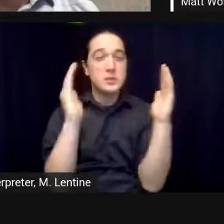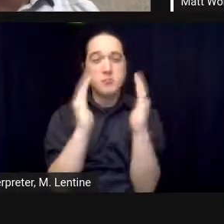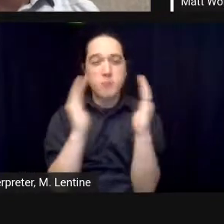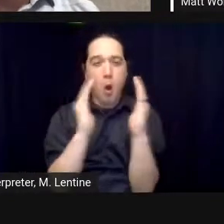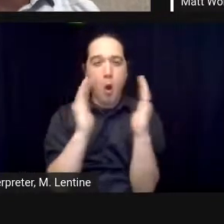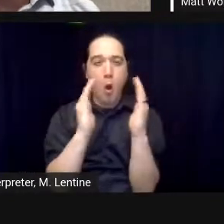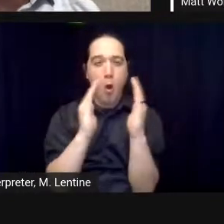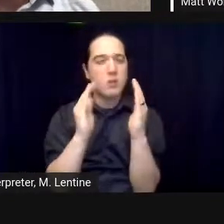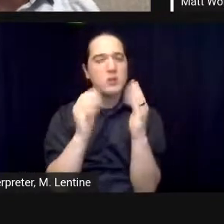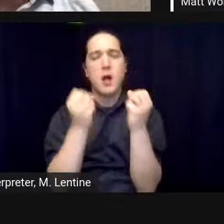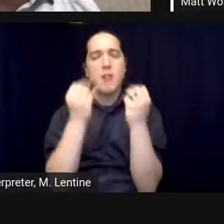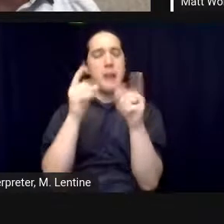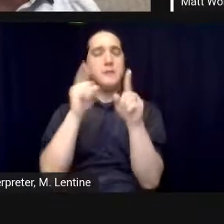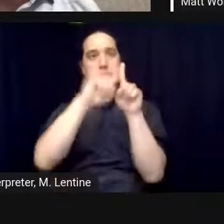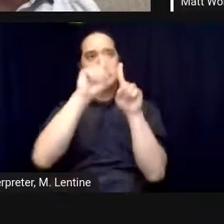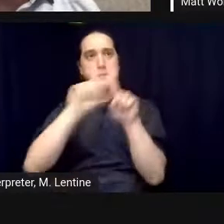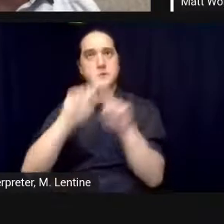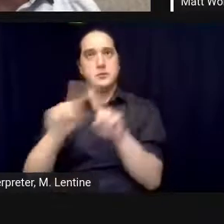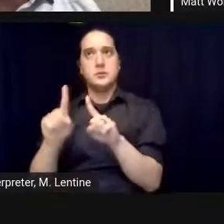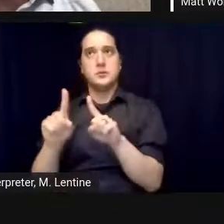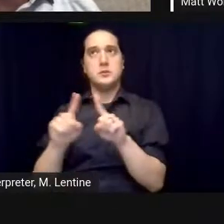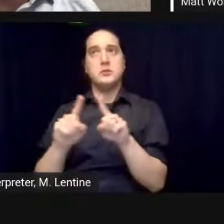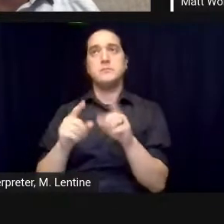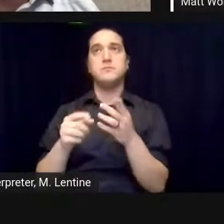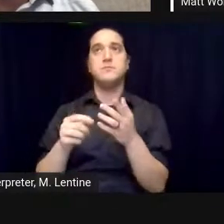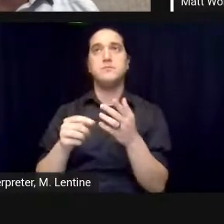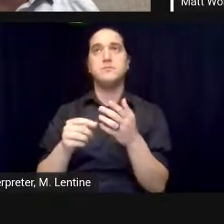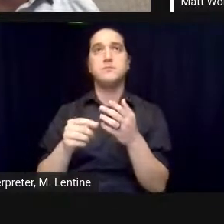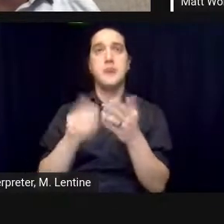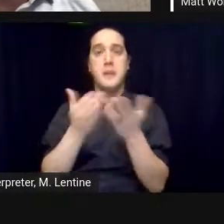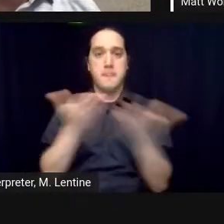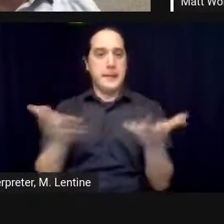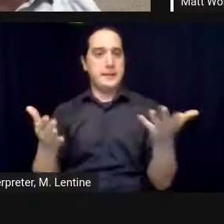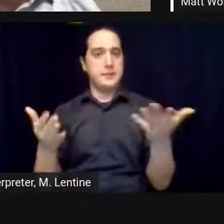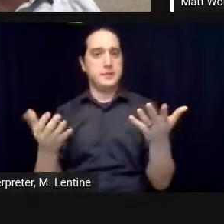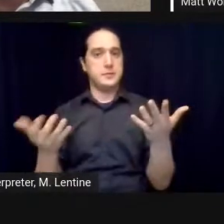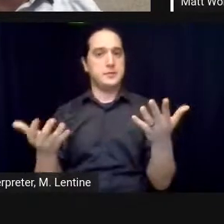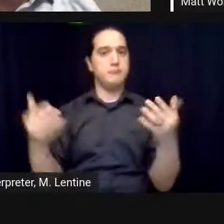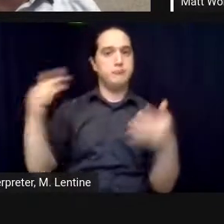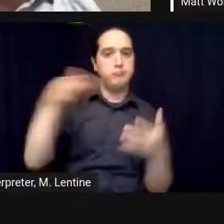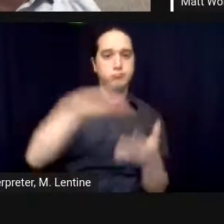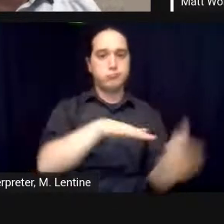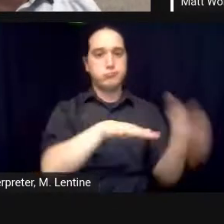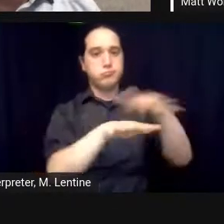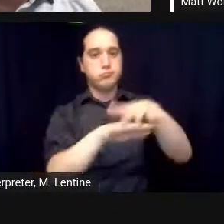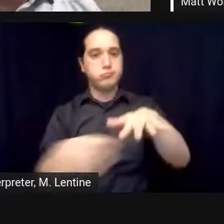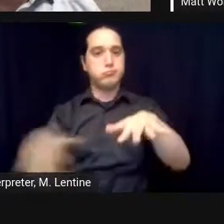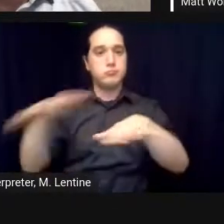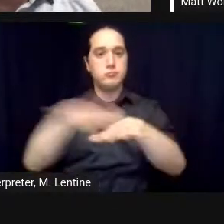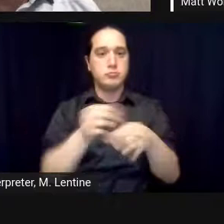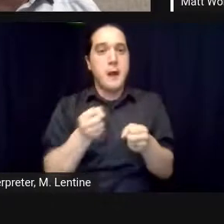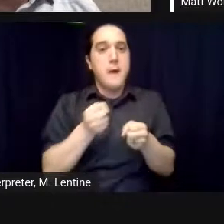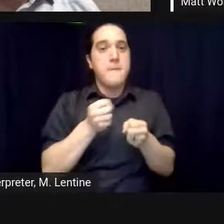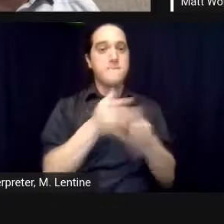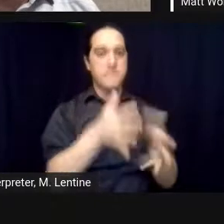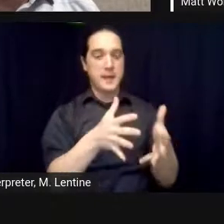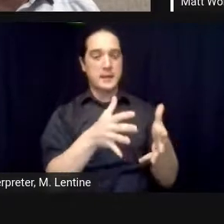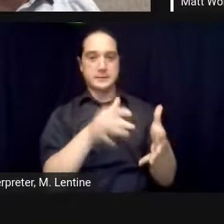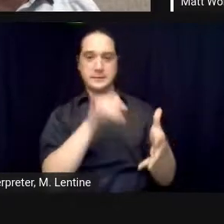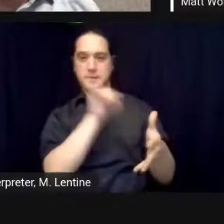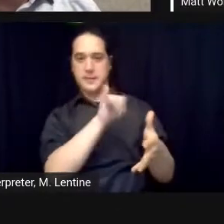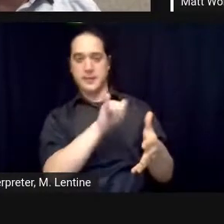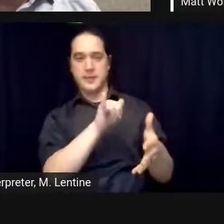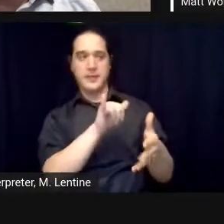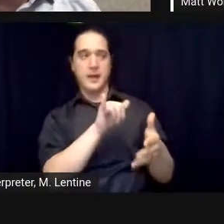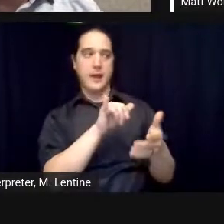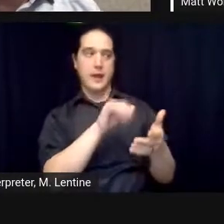into but we had to make tough choices and i think i always feel like in a documentary if if it leaves people with more questions um it's